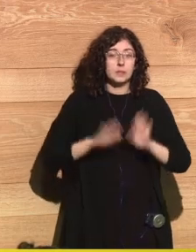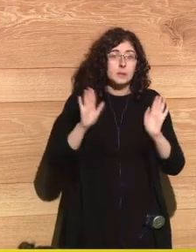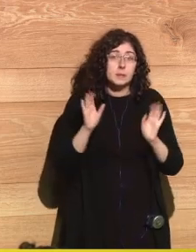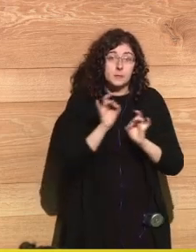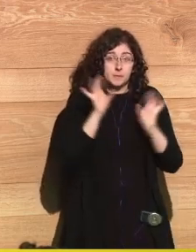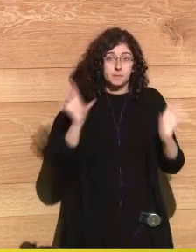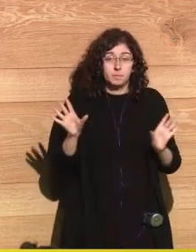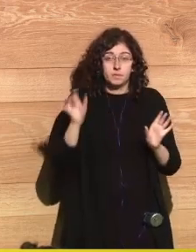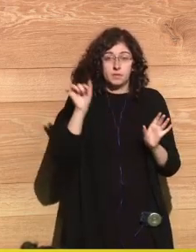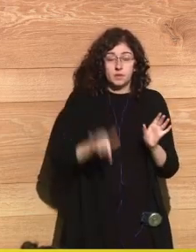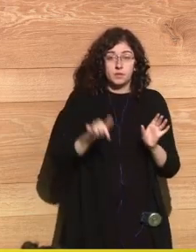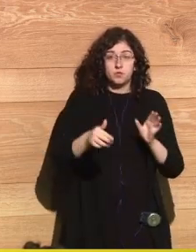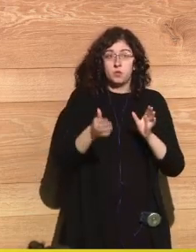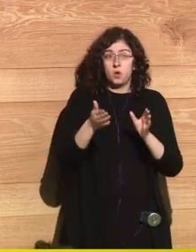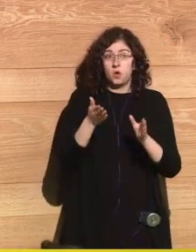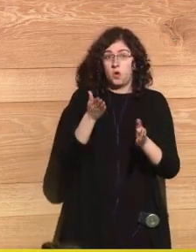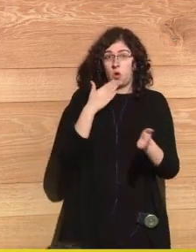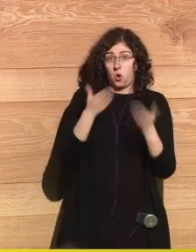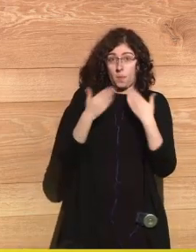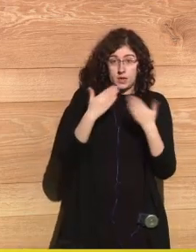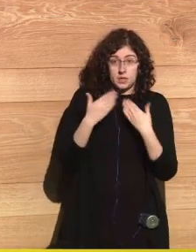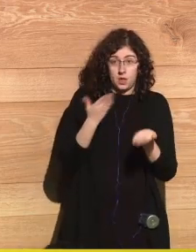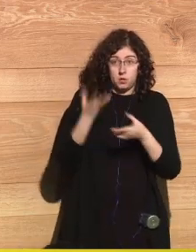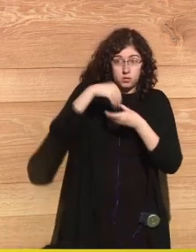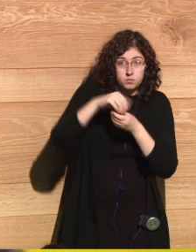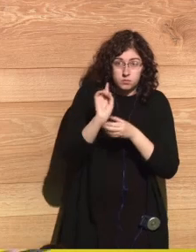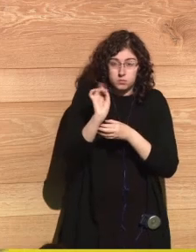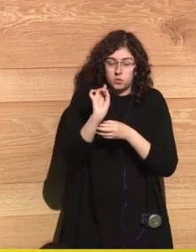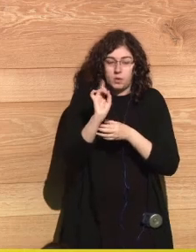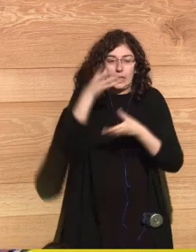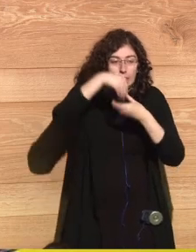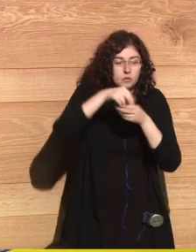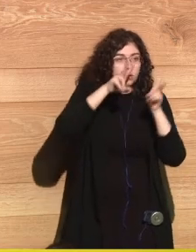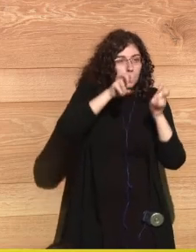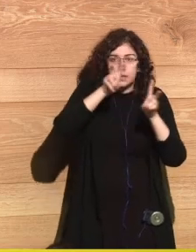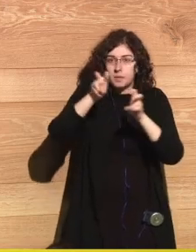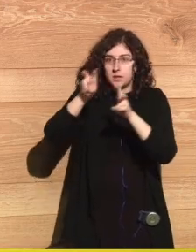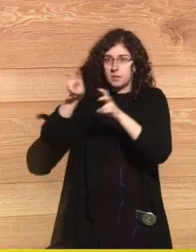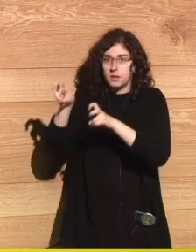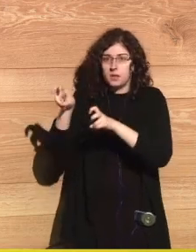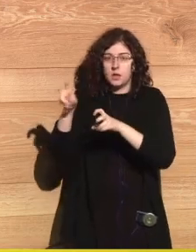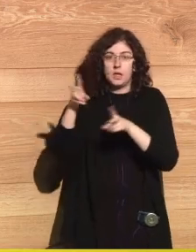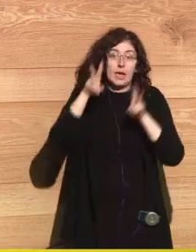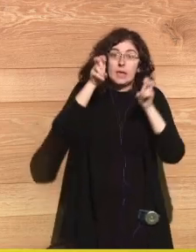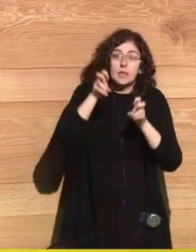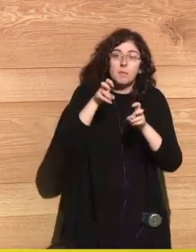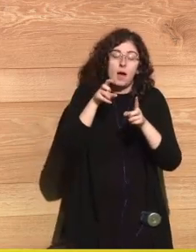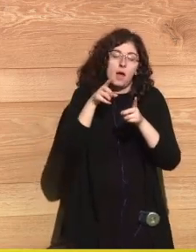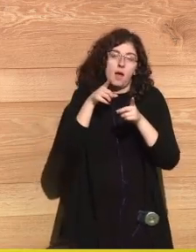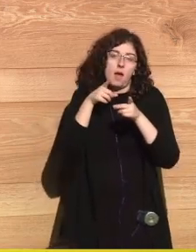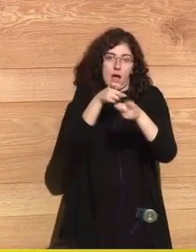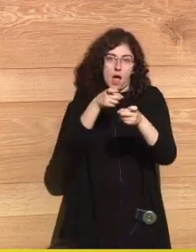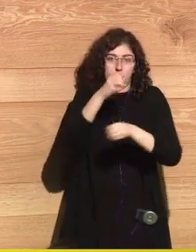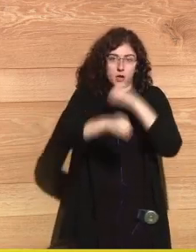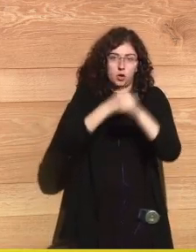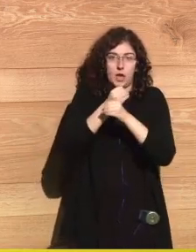but this is not part of the conversation today the conversation has so many different topics that nuclear